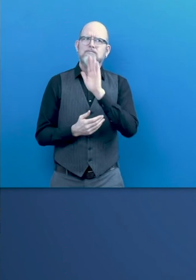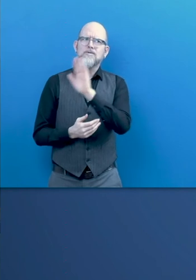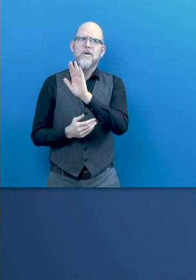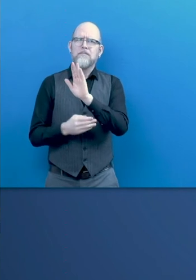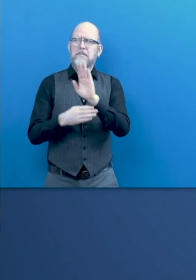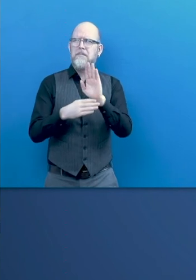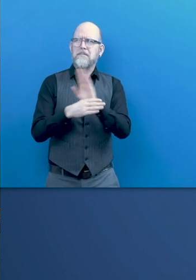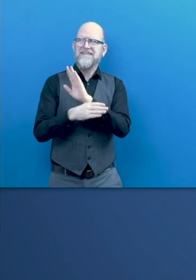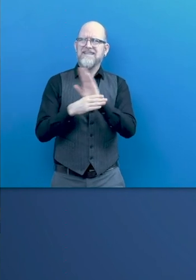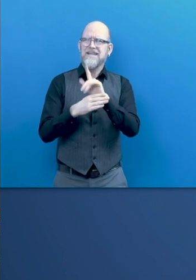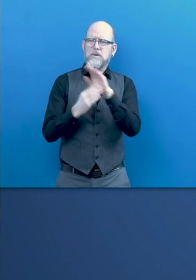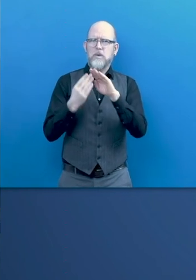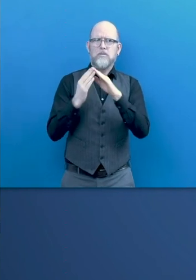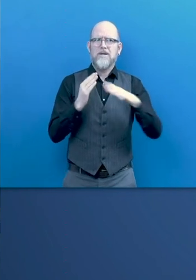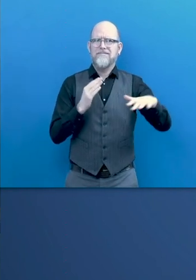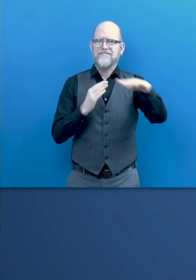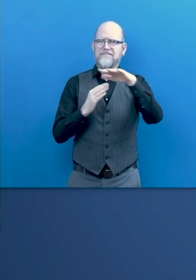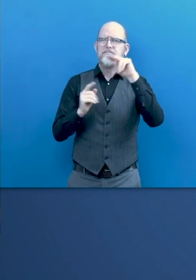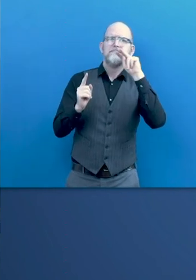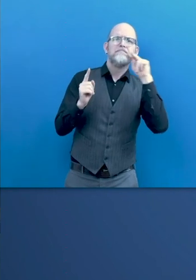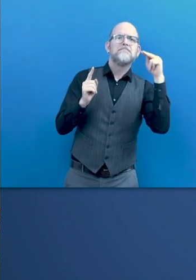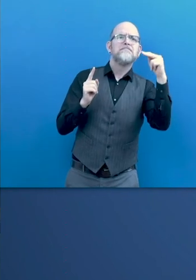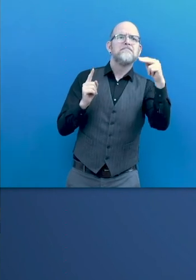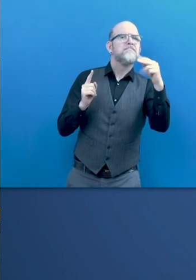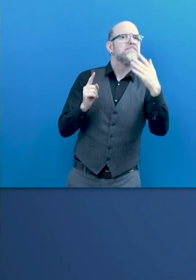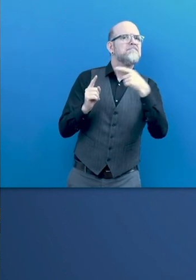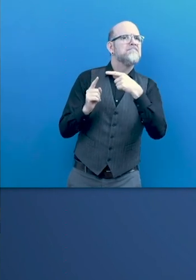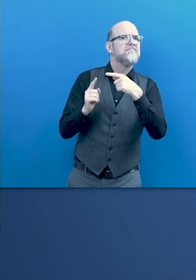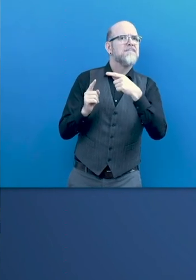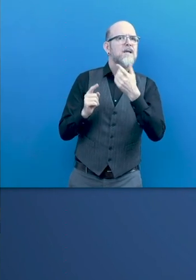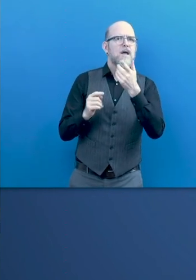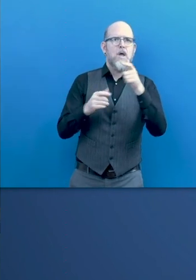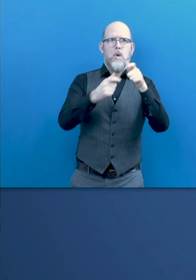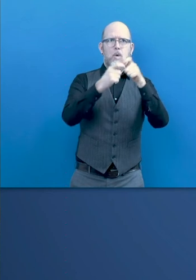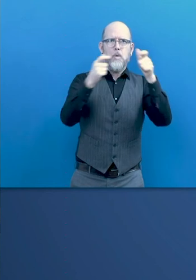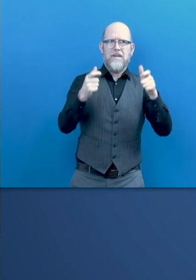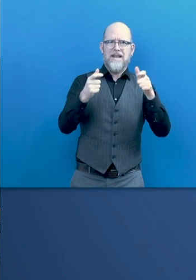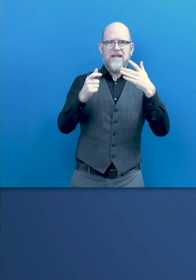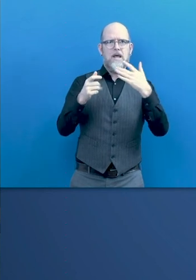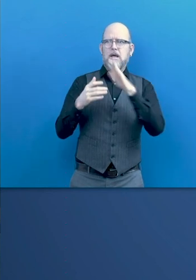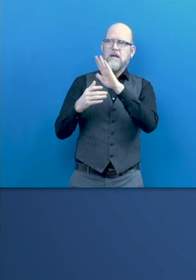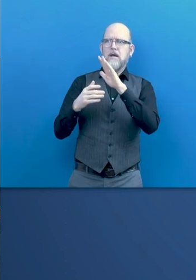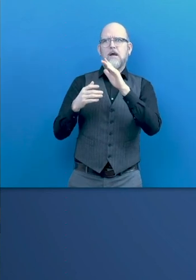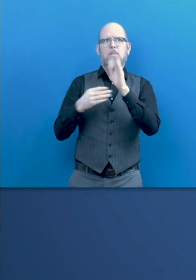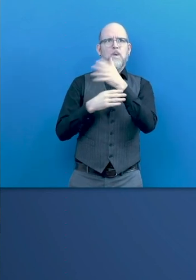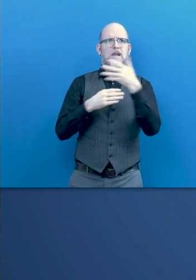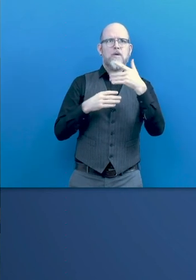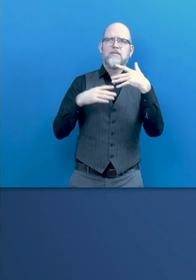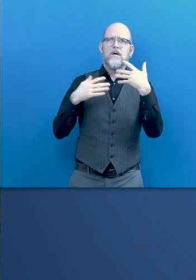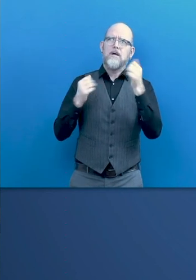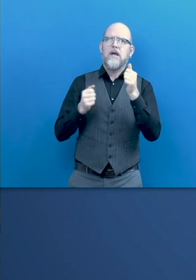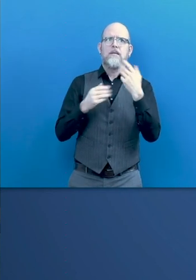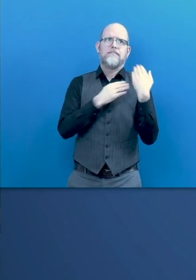can play to promote inclusion of people with disabilities in an increasing digital work context? Carlos.